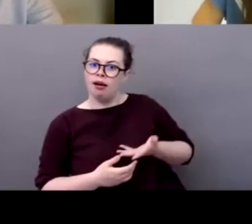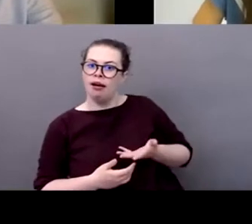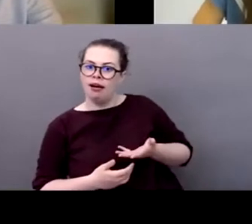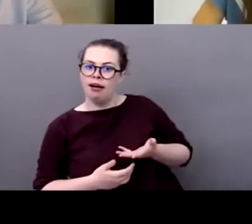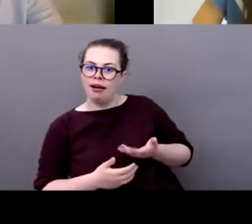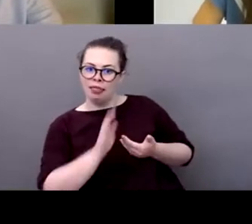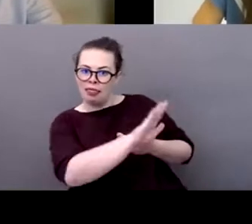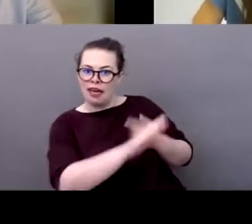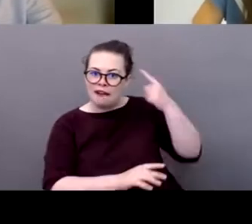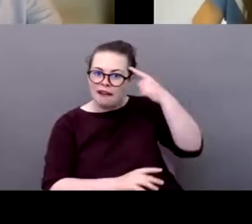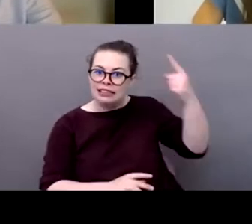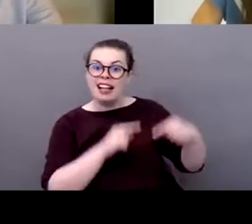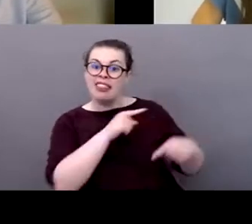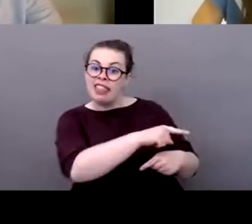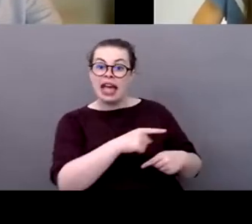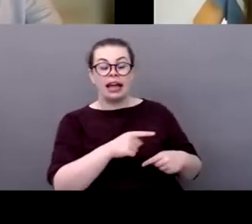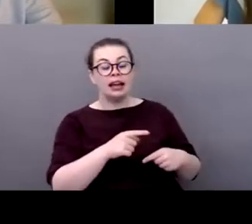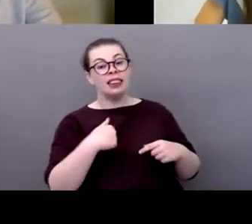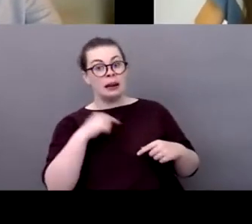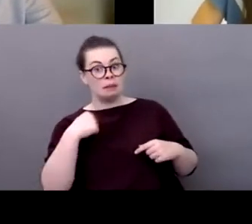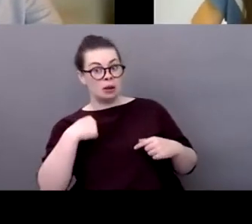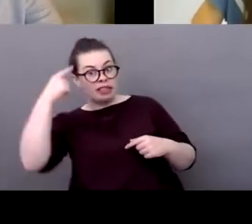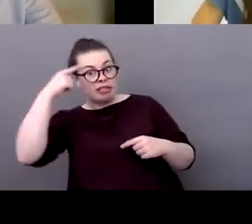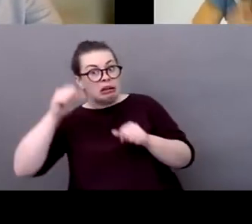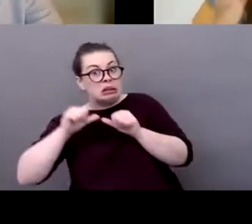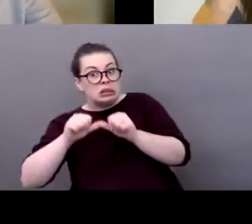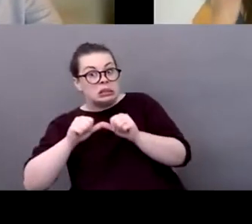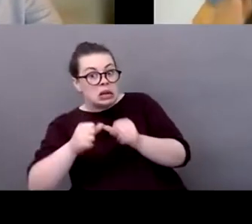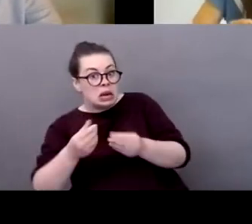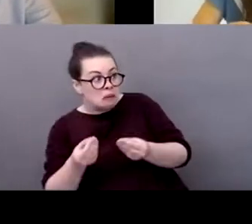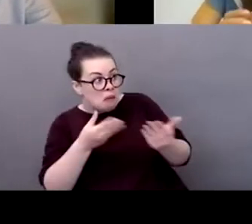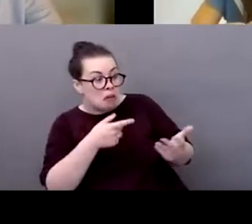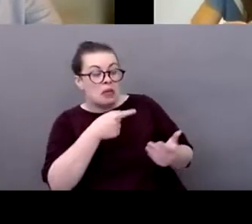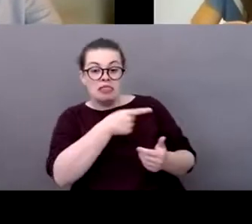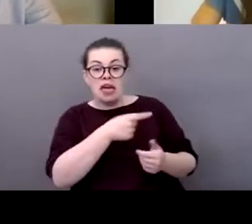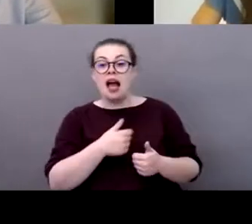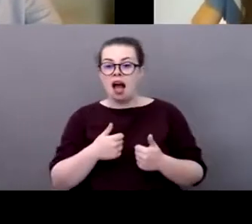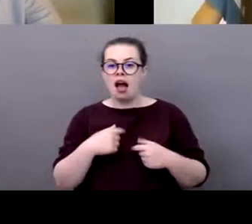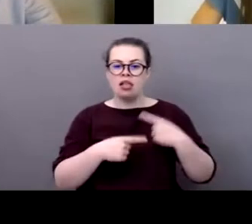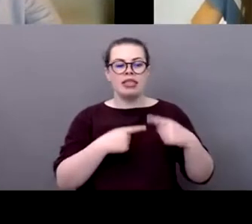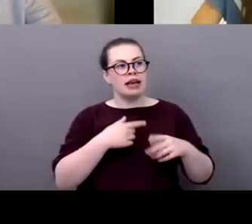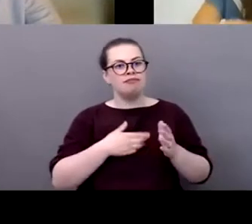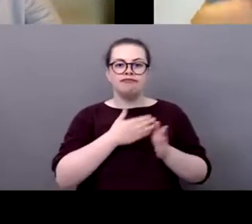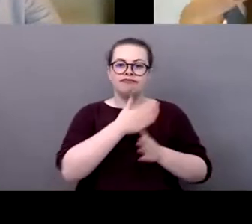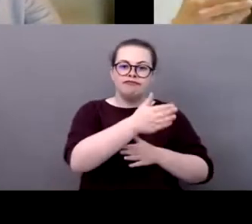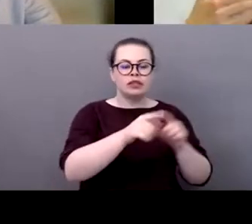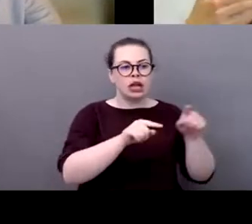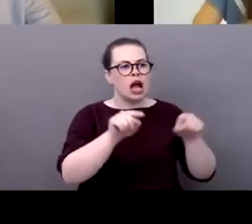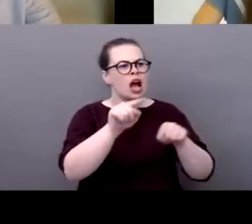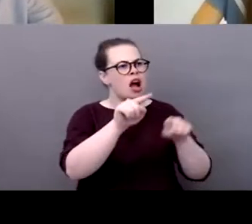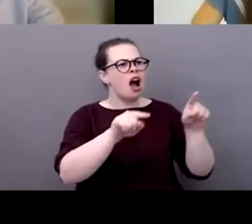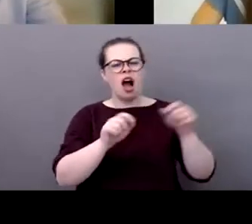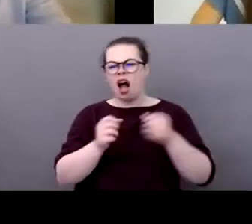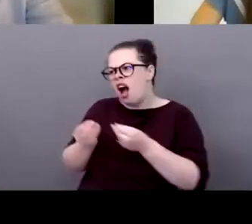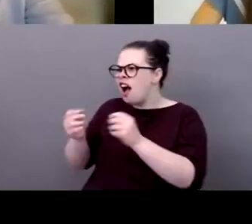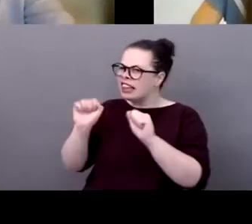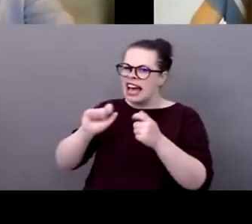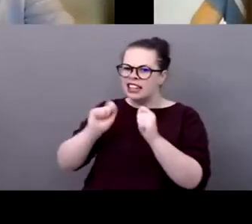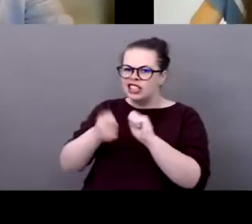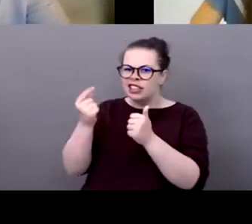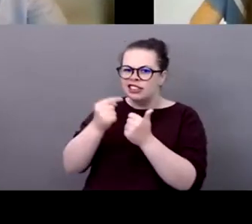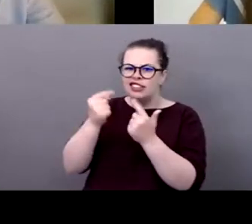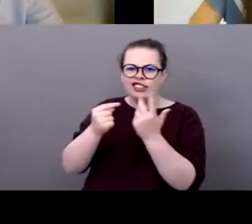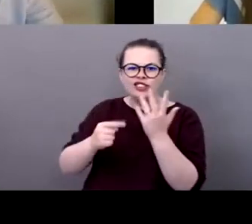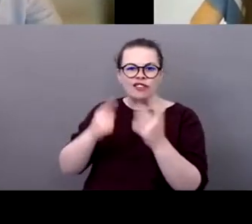travel they might see some some nice examples so this is something that's already happening and we see a humongous potential um